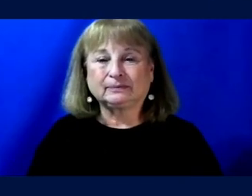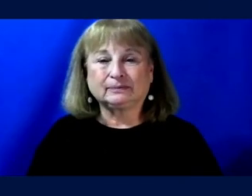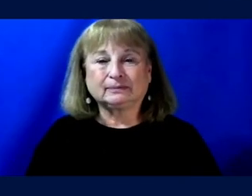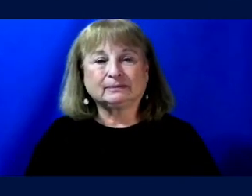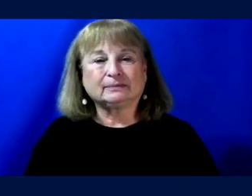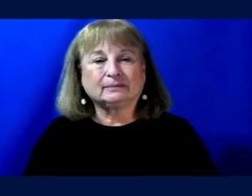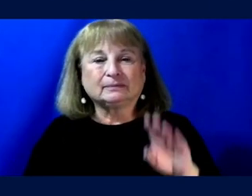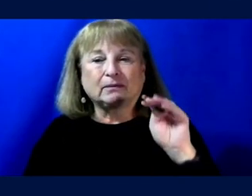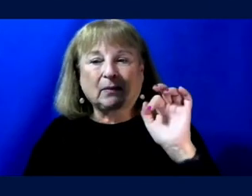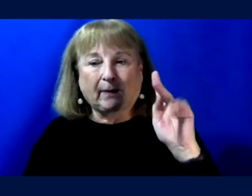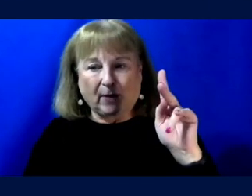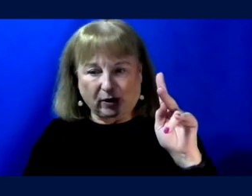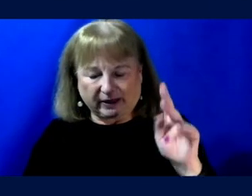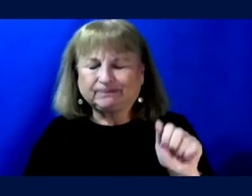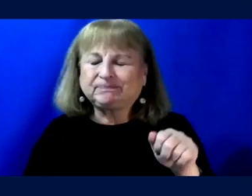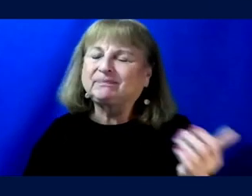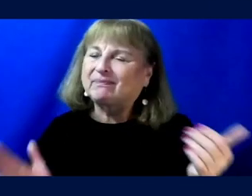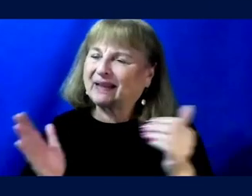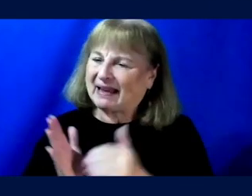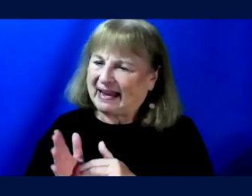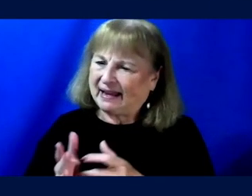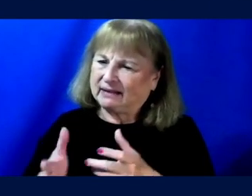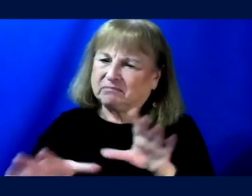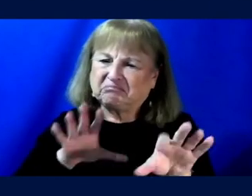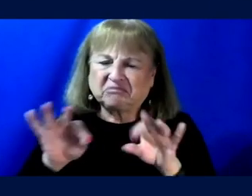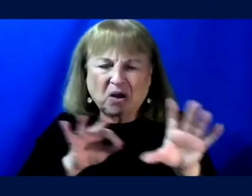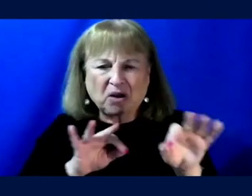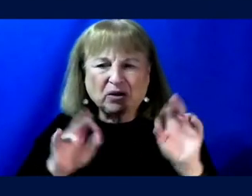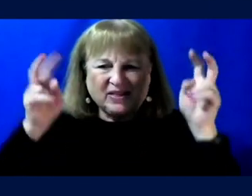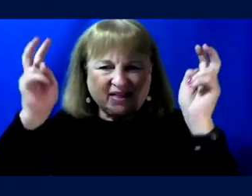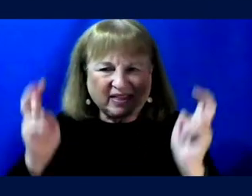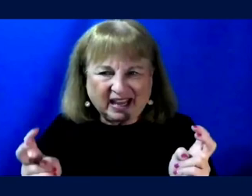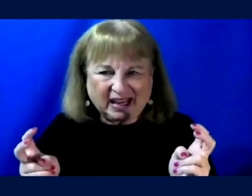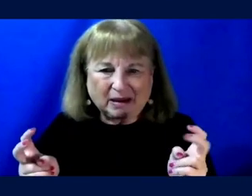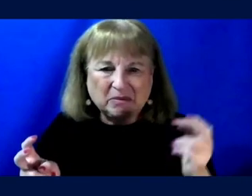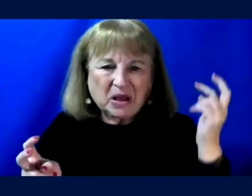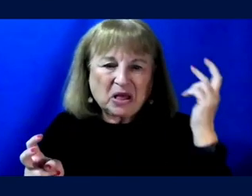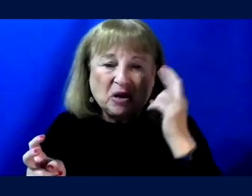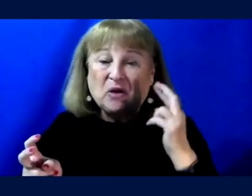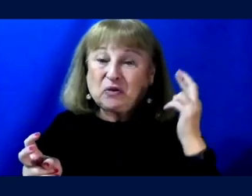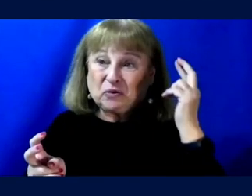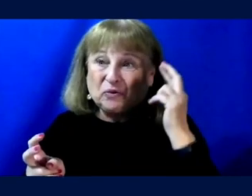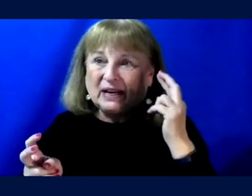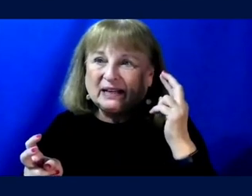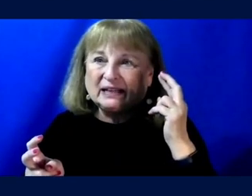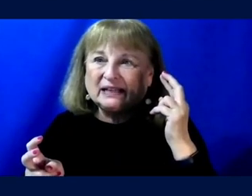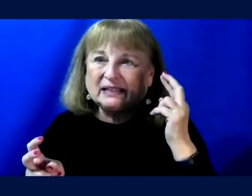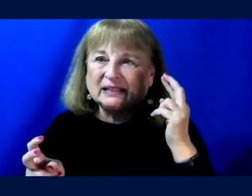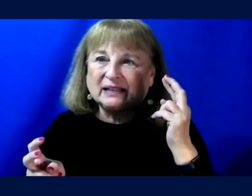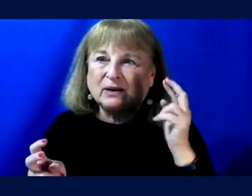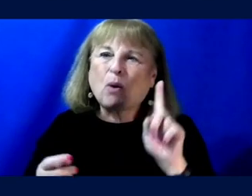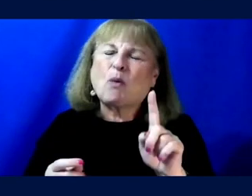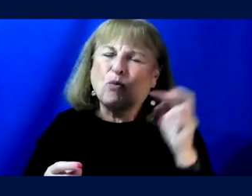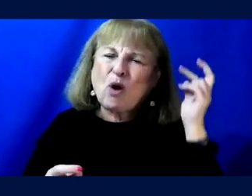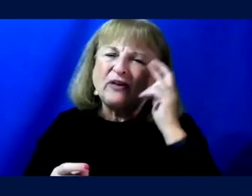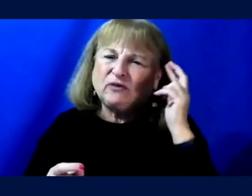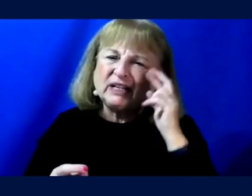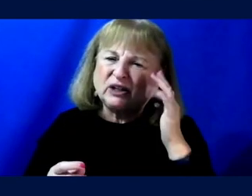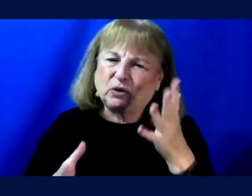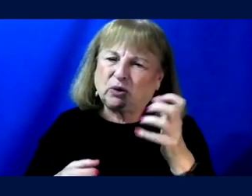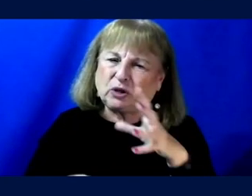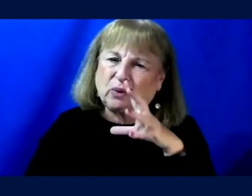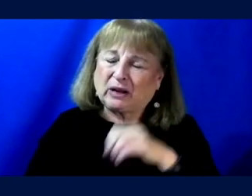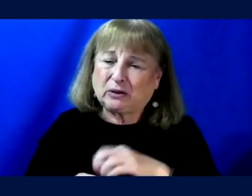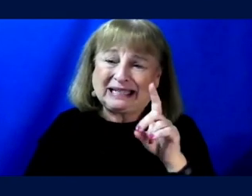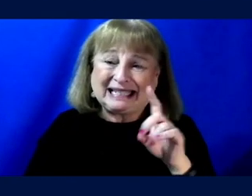Yeah. And again, just drawing on the, drawing on the theme, the reason that you, the reason that one of the reasons that you would include the